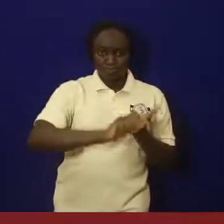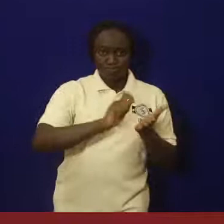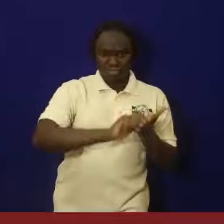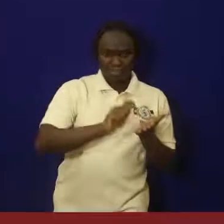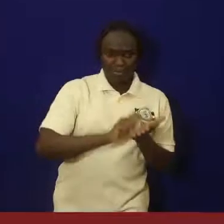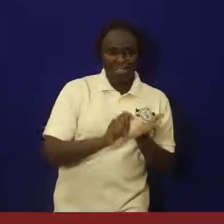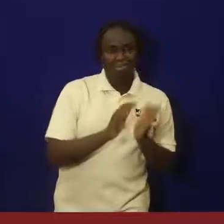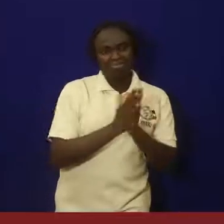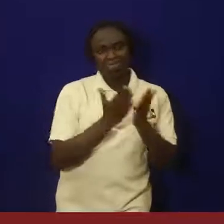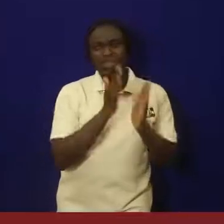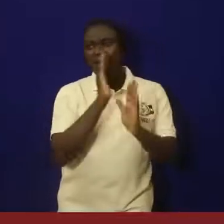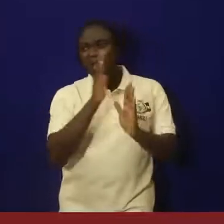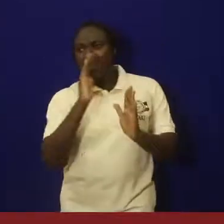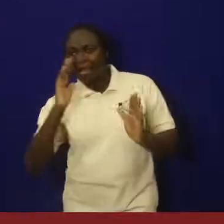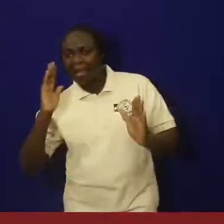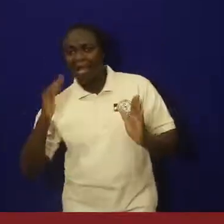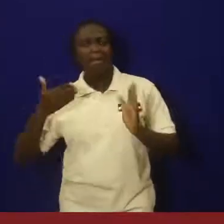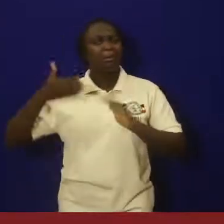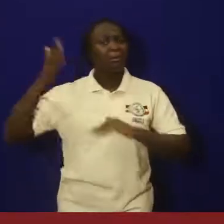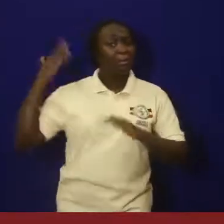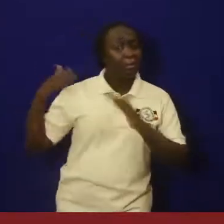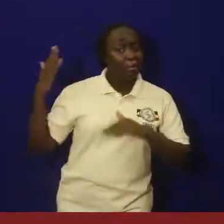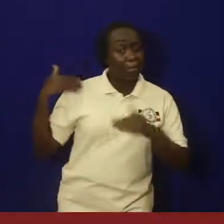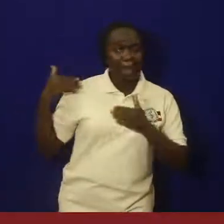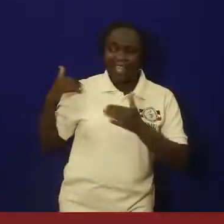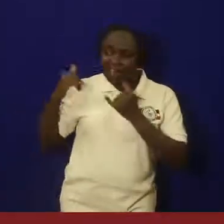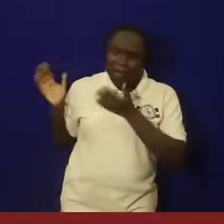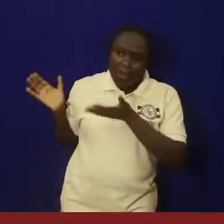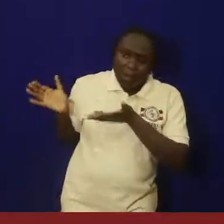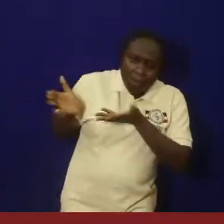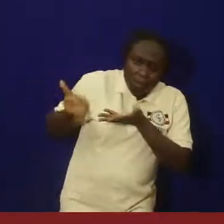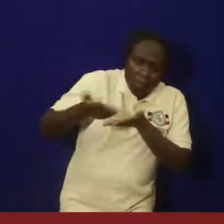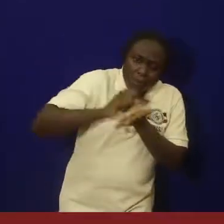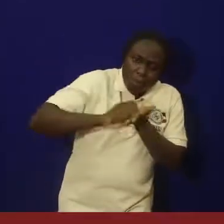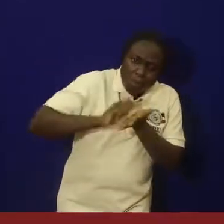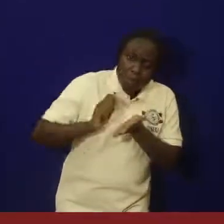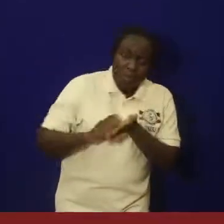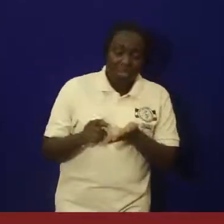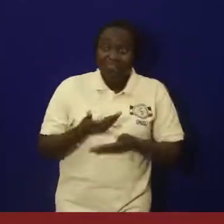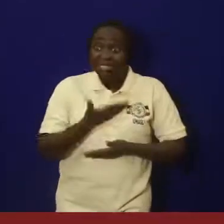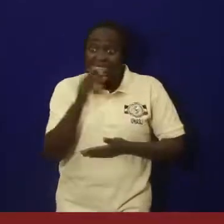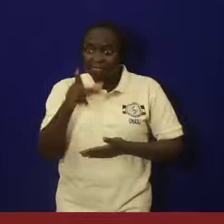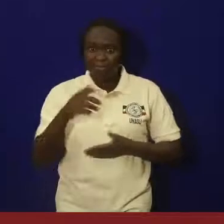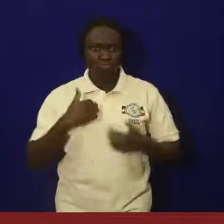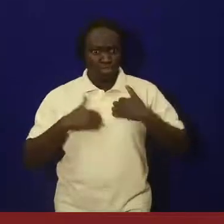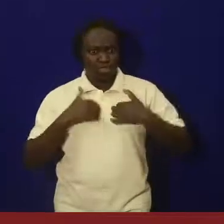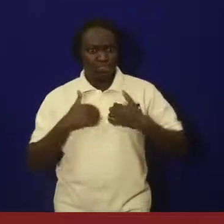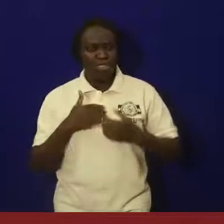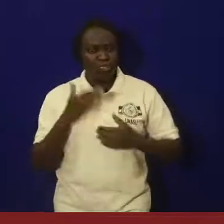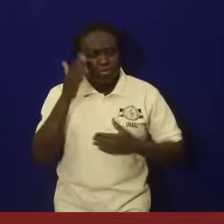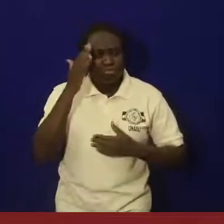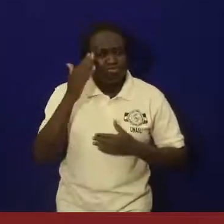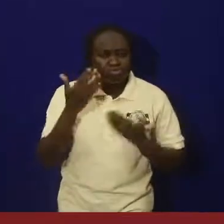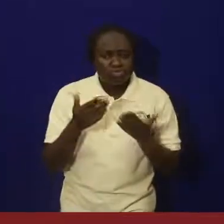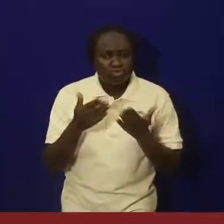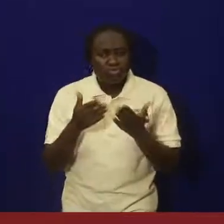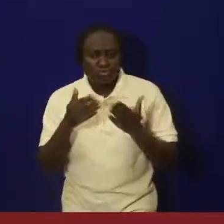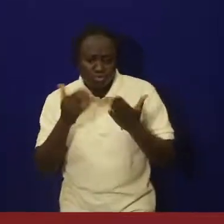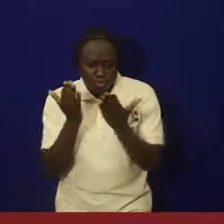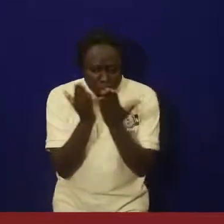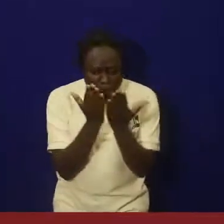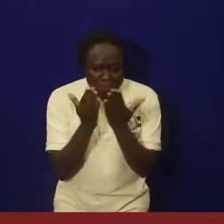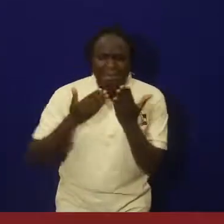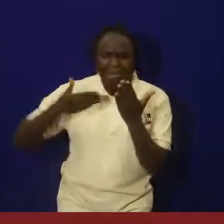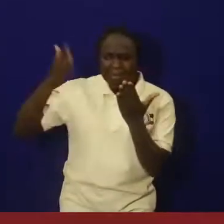And social scientists will study what is written. For example, I